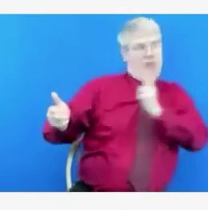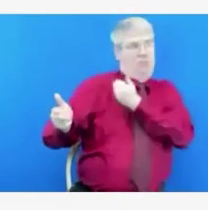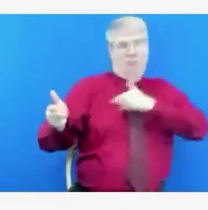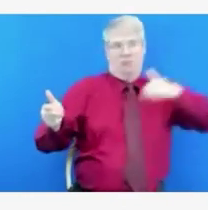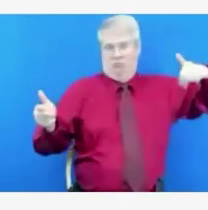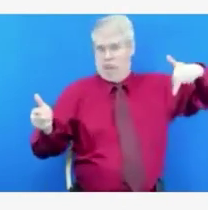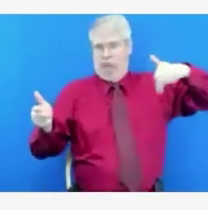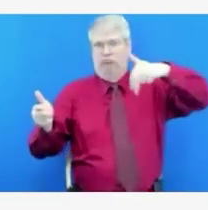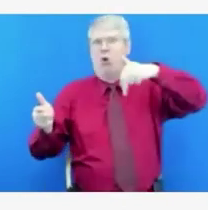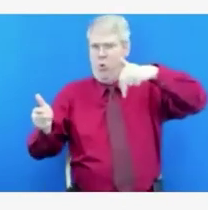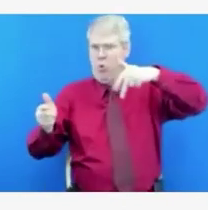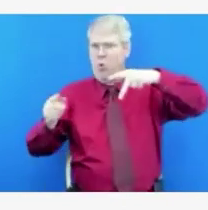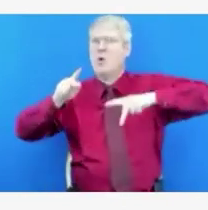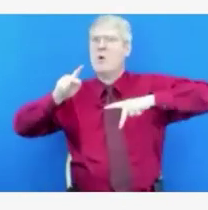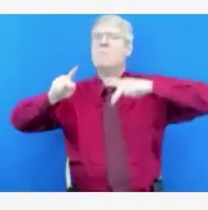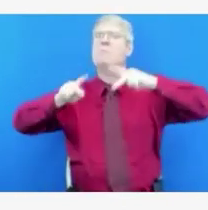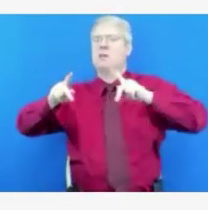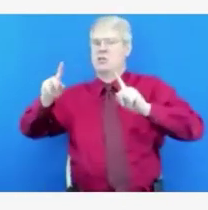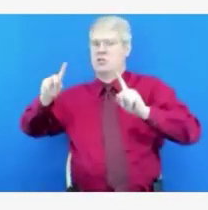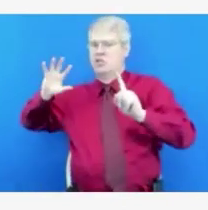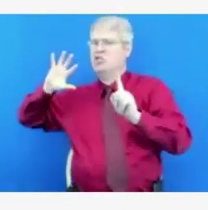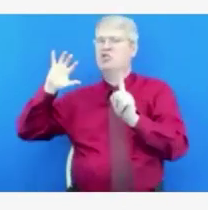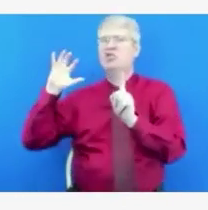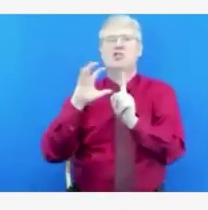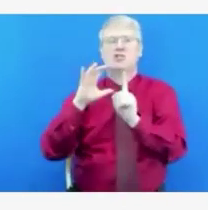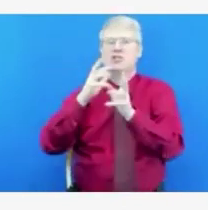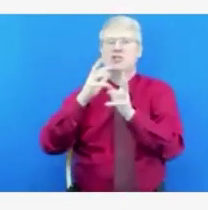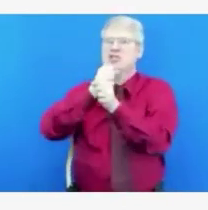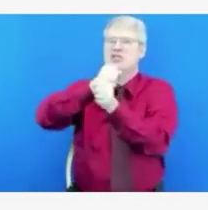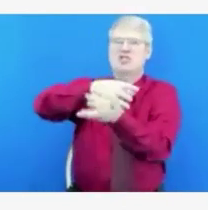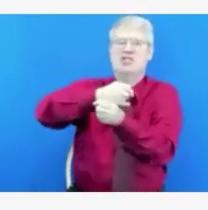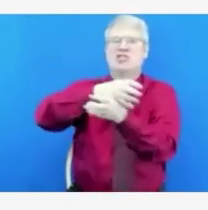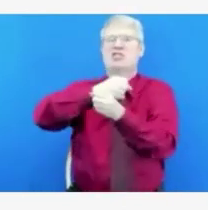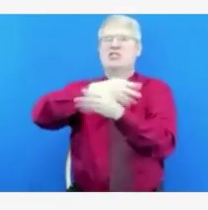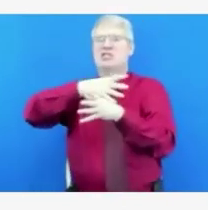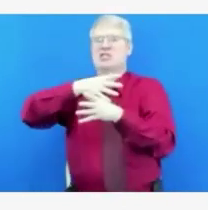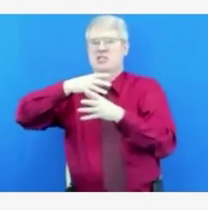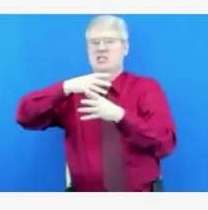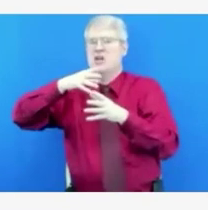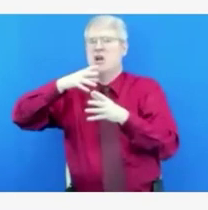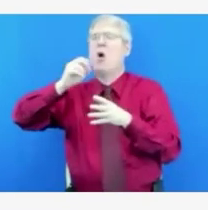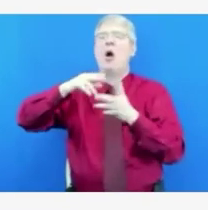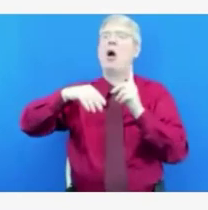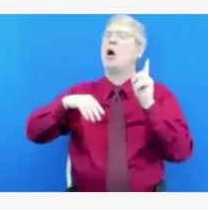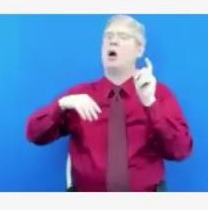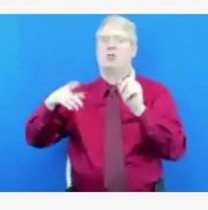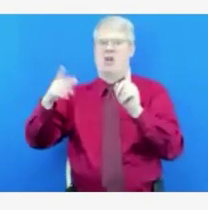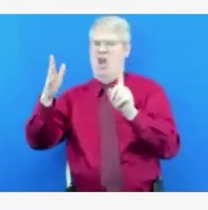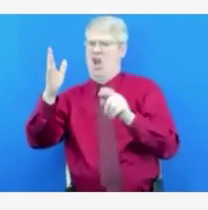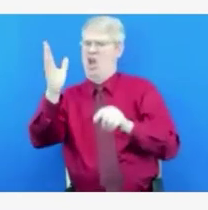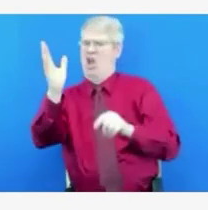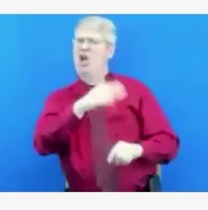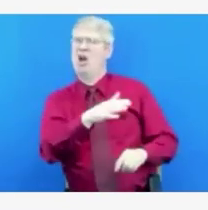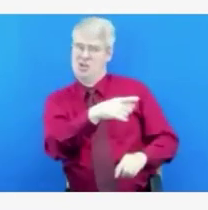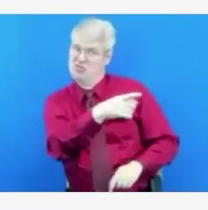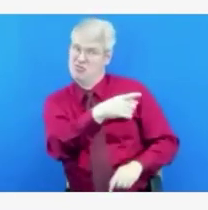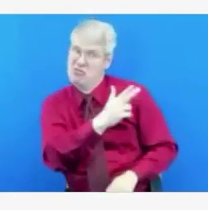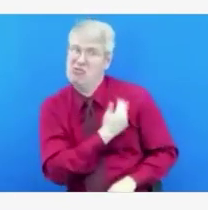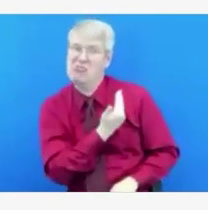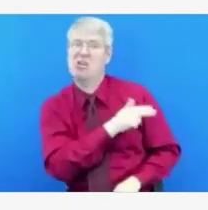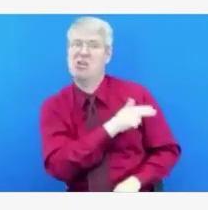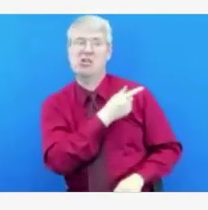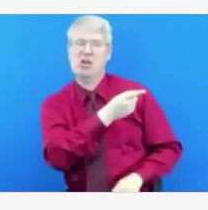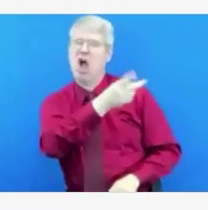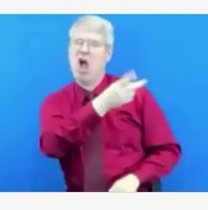they are challenged by people who don't necessarily share the same set of beliefs that they do, and how difficult that